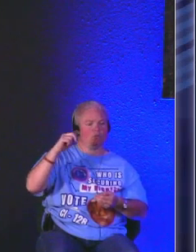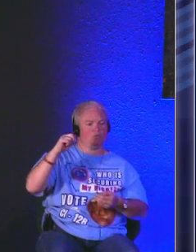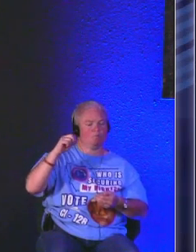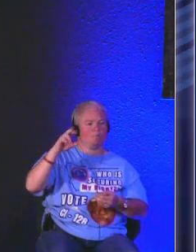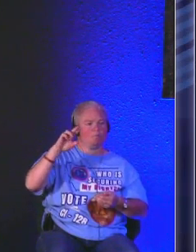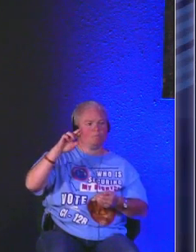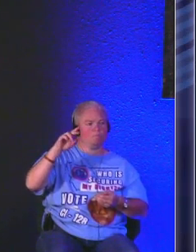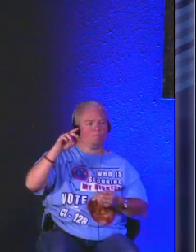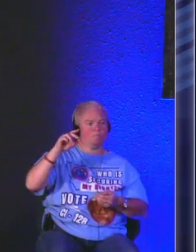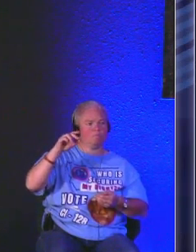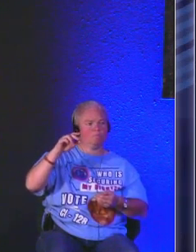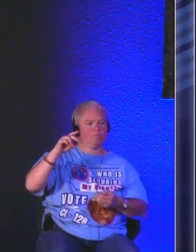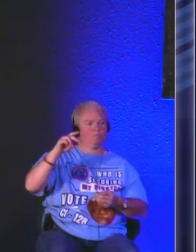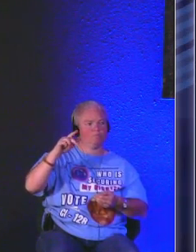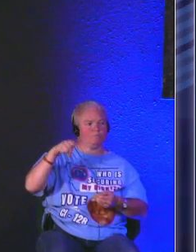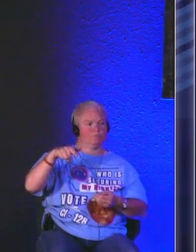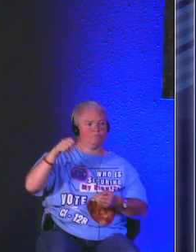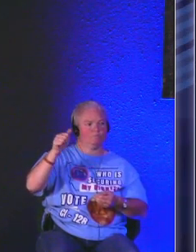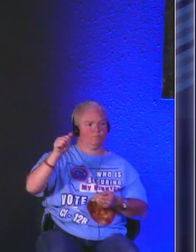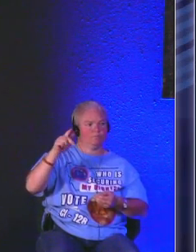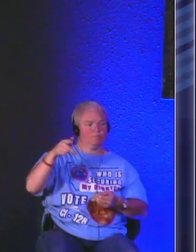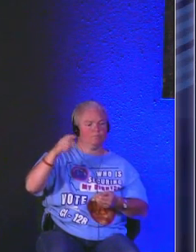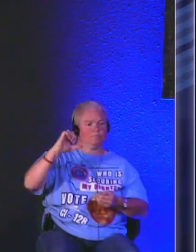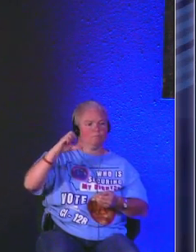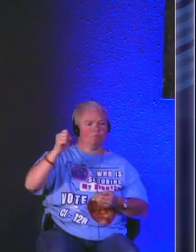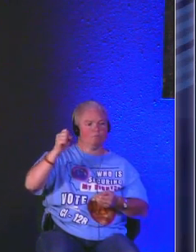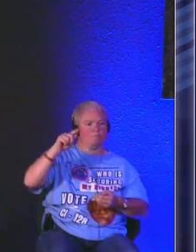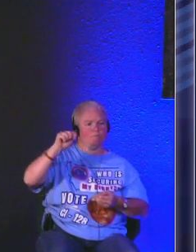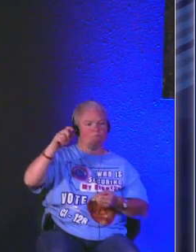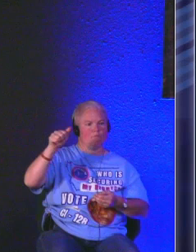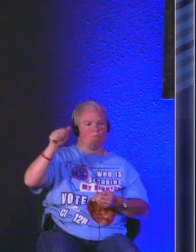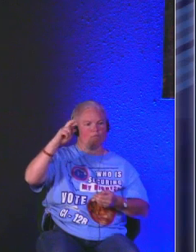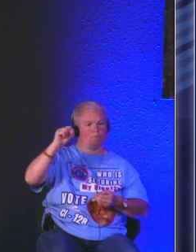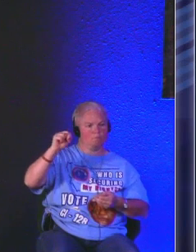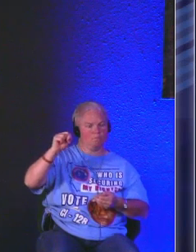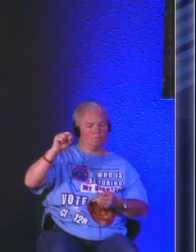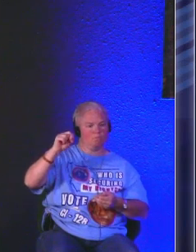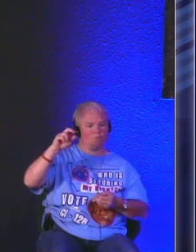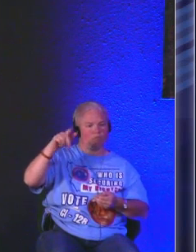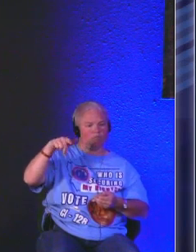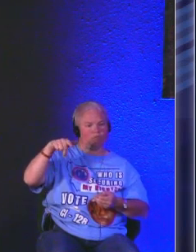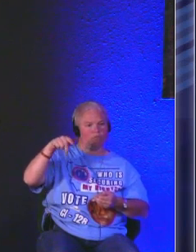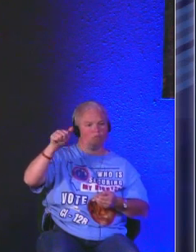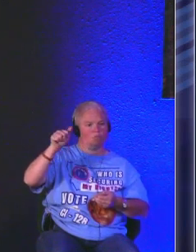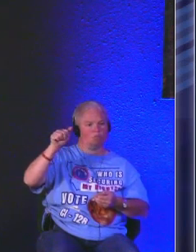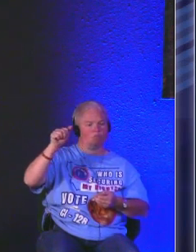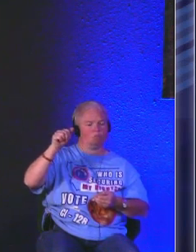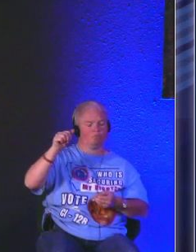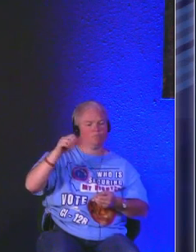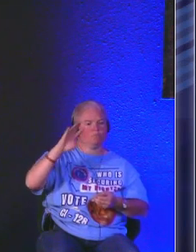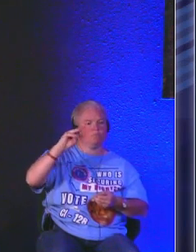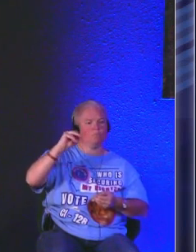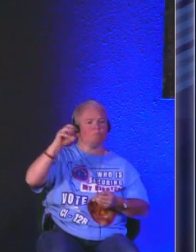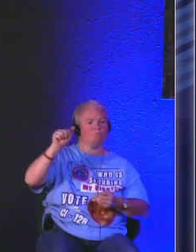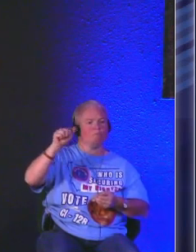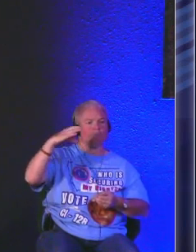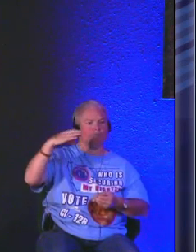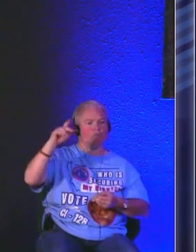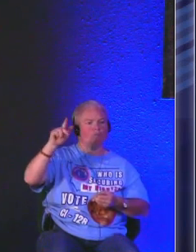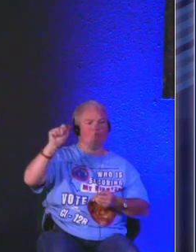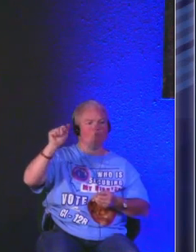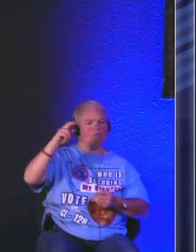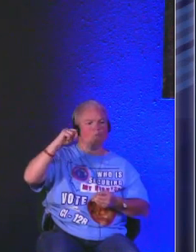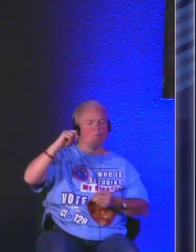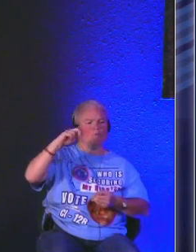Kazakhstan Uzbekistan one of the stands several of the stands but we'll be able to raise money for her